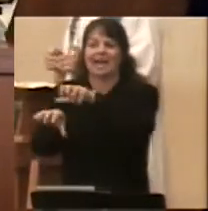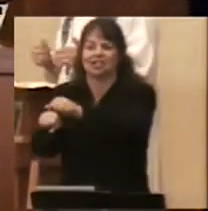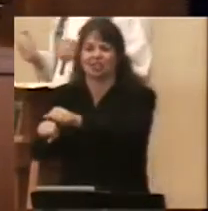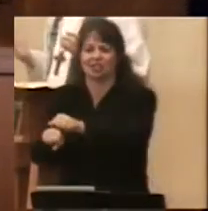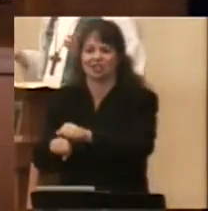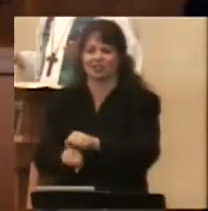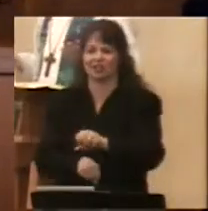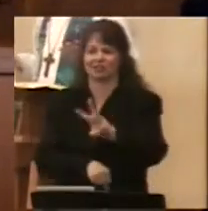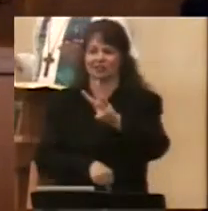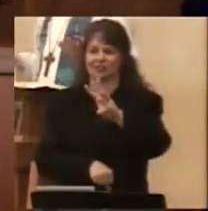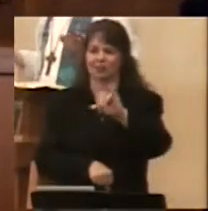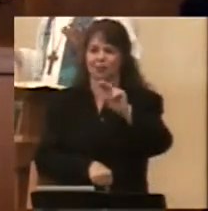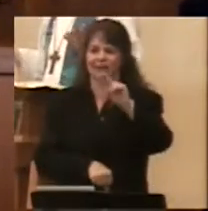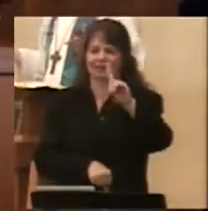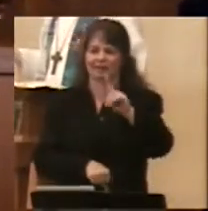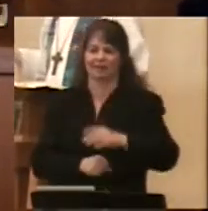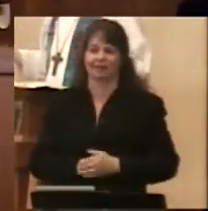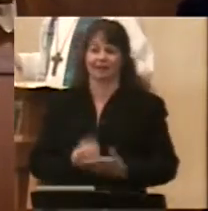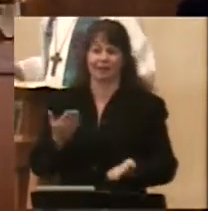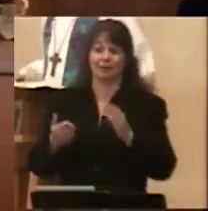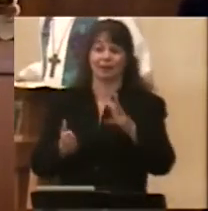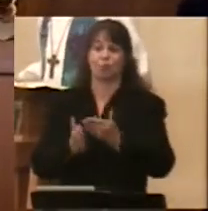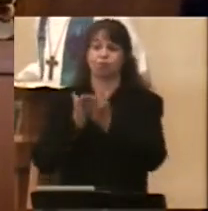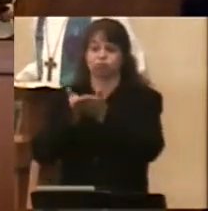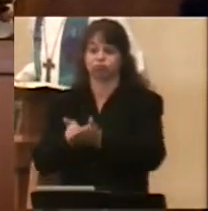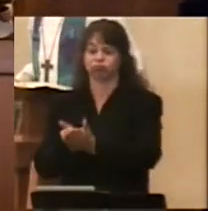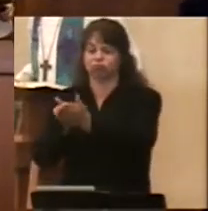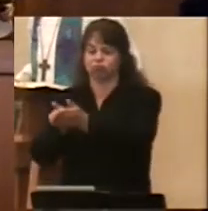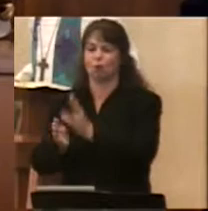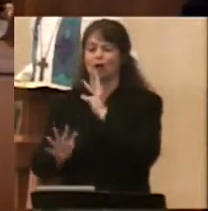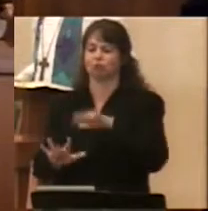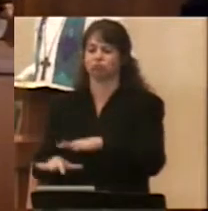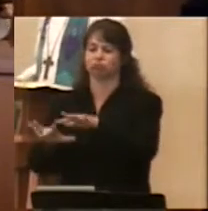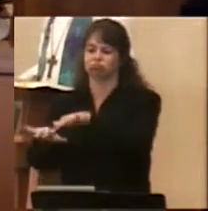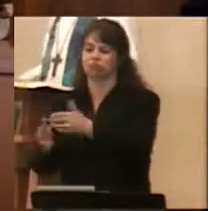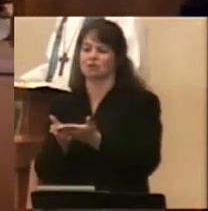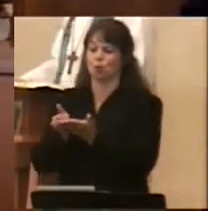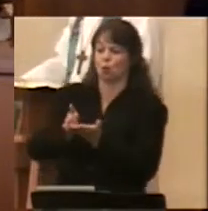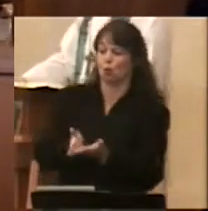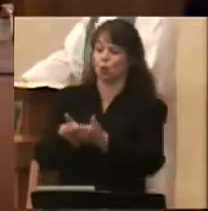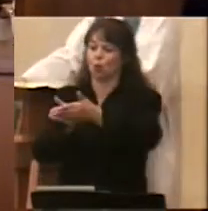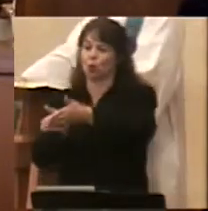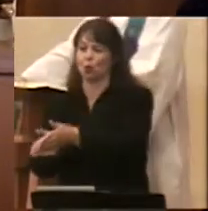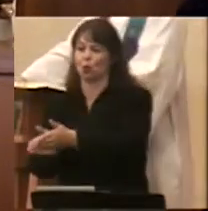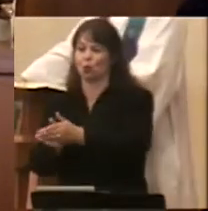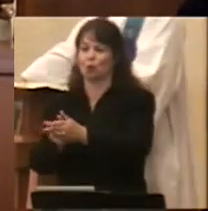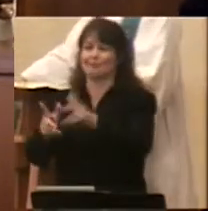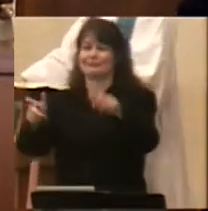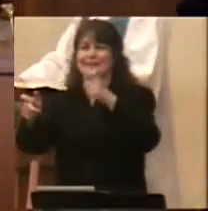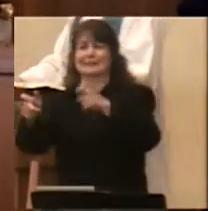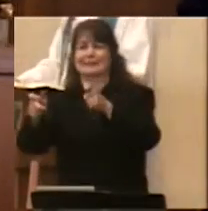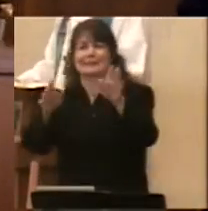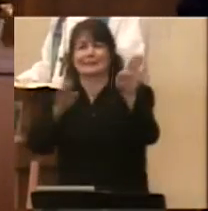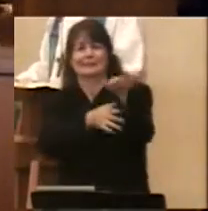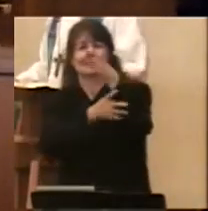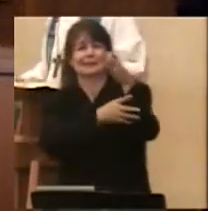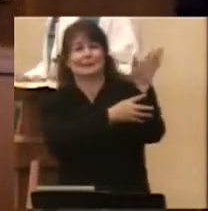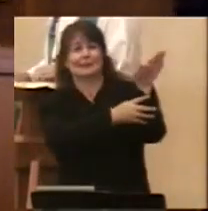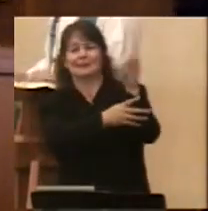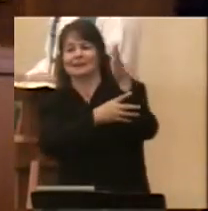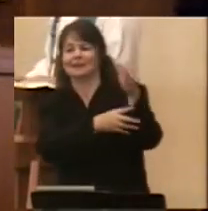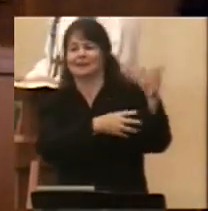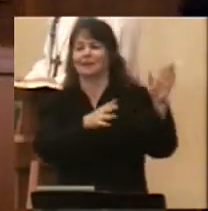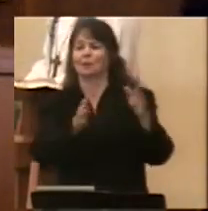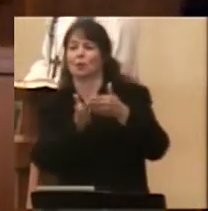Now maybe if you have a sailboat, that's about as good as you can do, capturing the wind. But even there, you can never get it